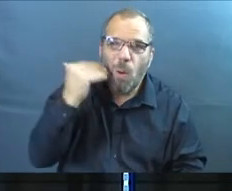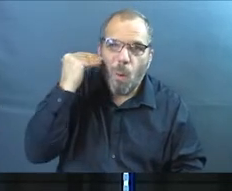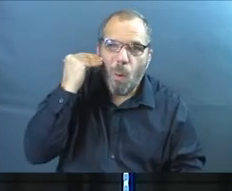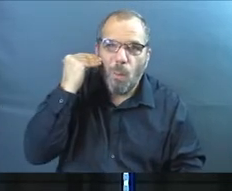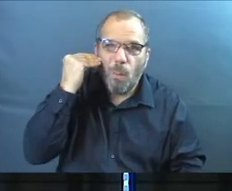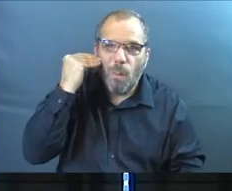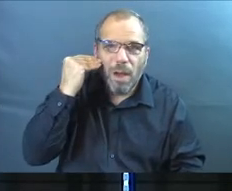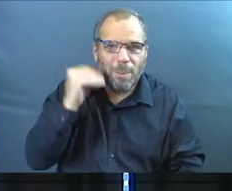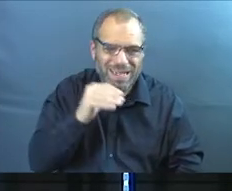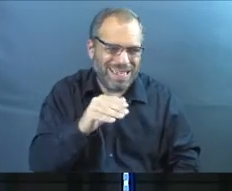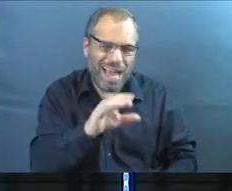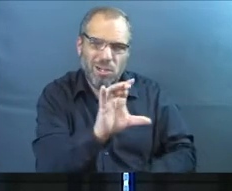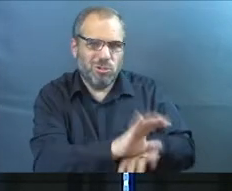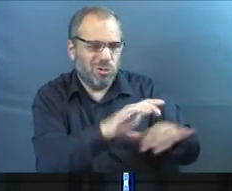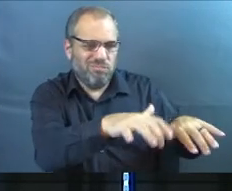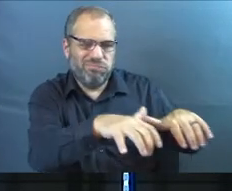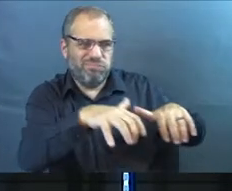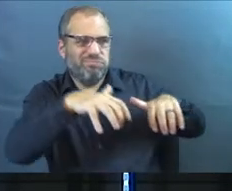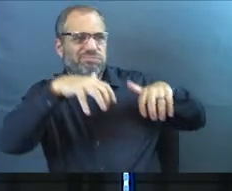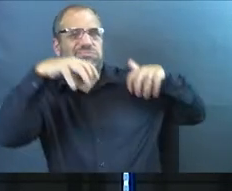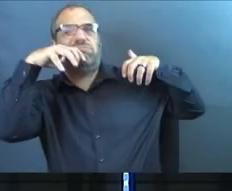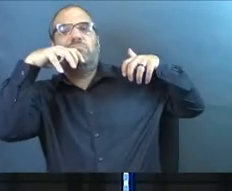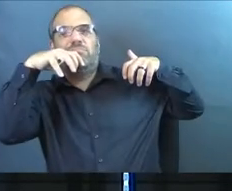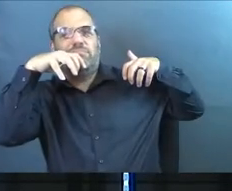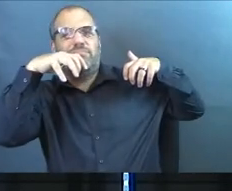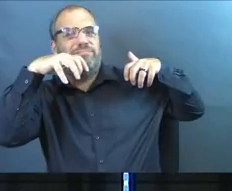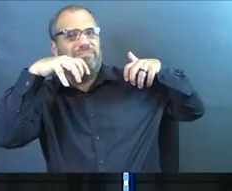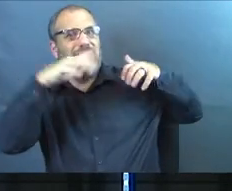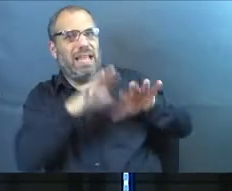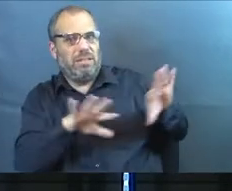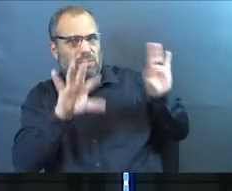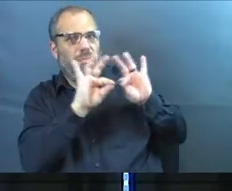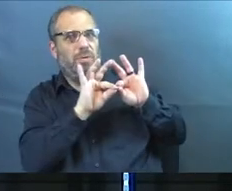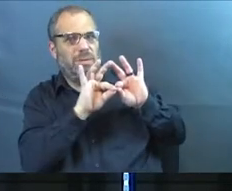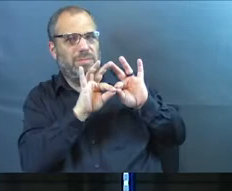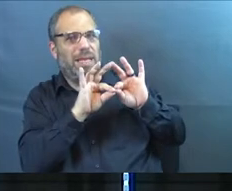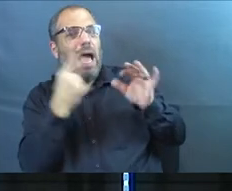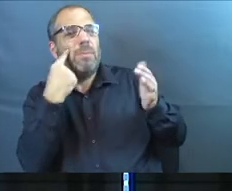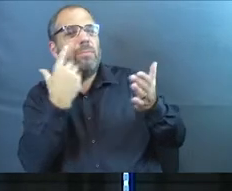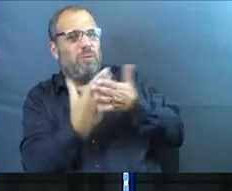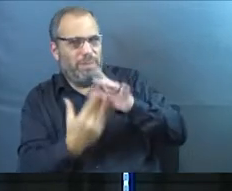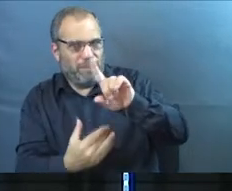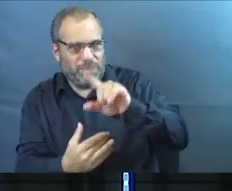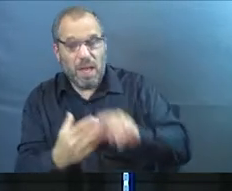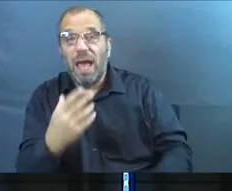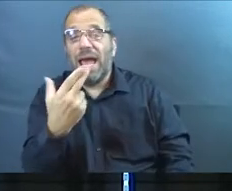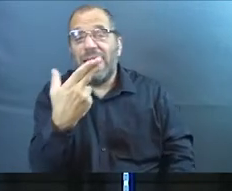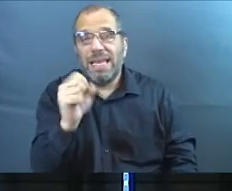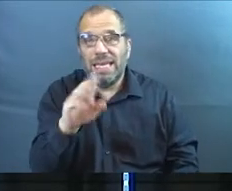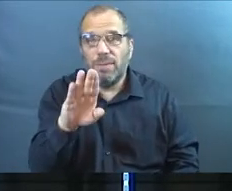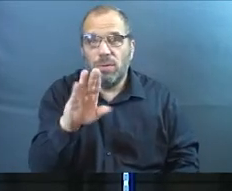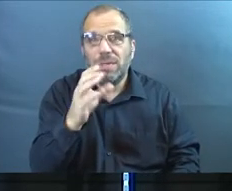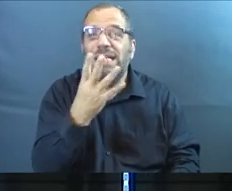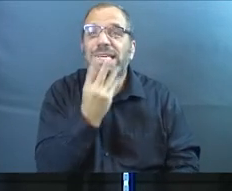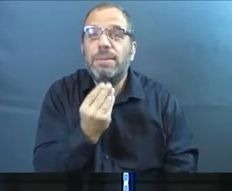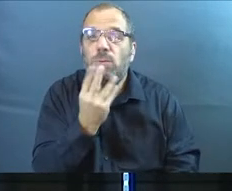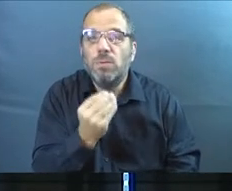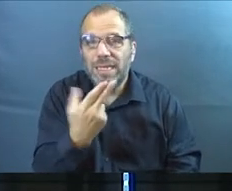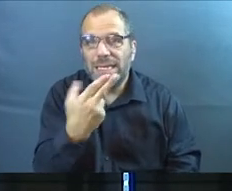But it's not on a stage. And that's important. I'm going to prove it to you again. Look at Hebrews chapter 10.